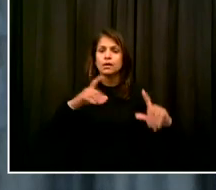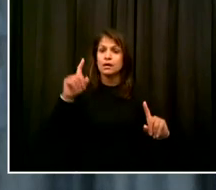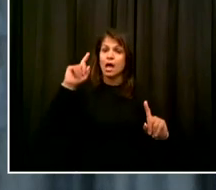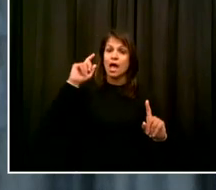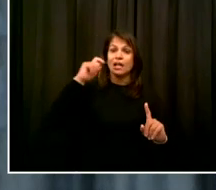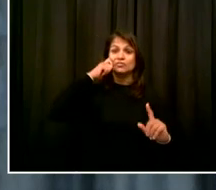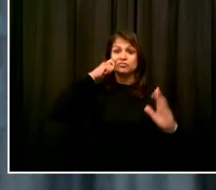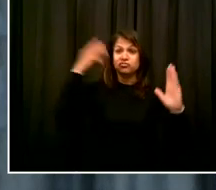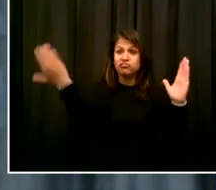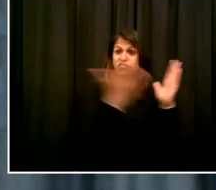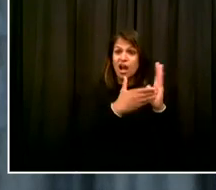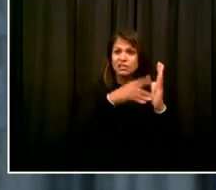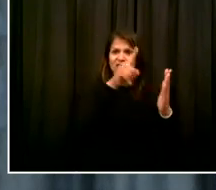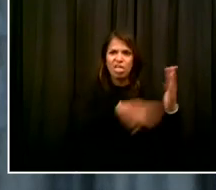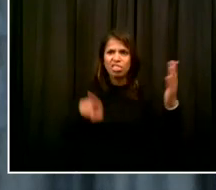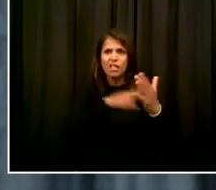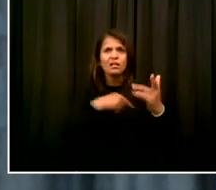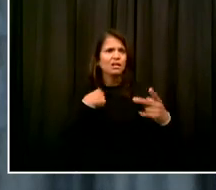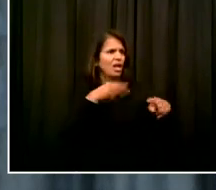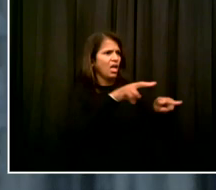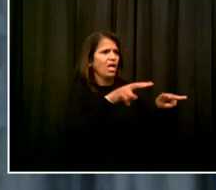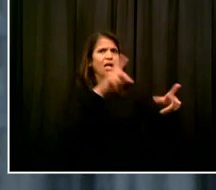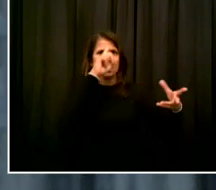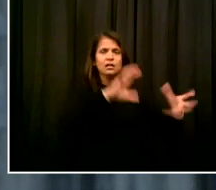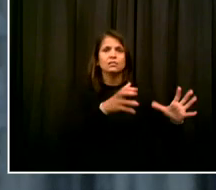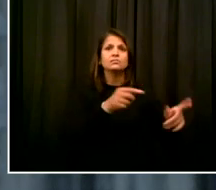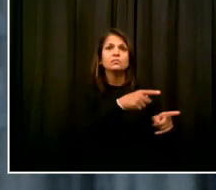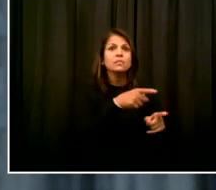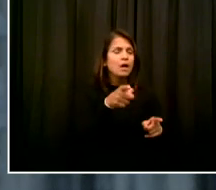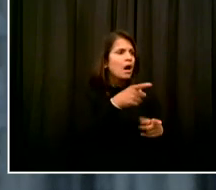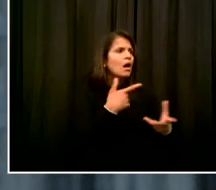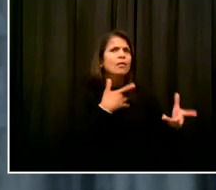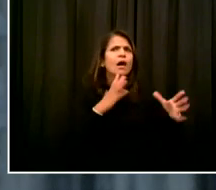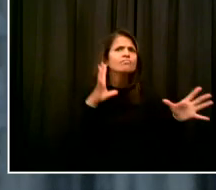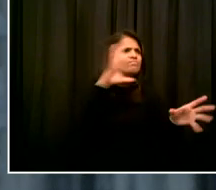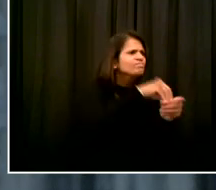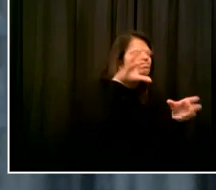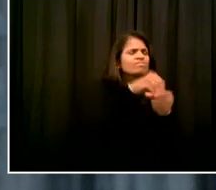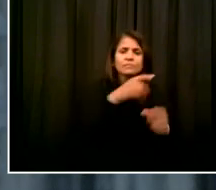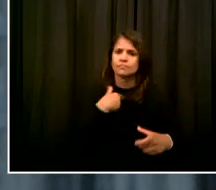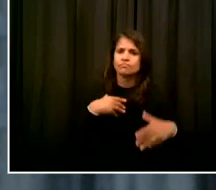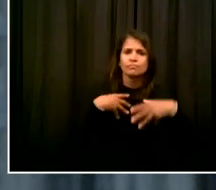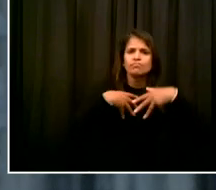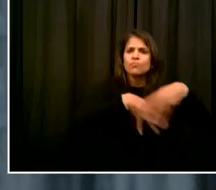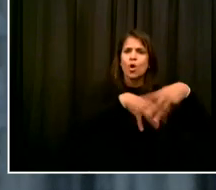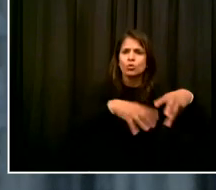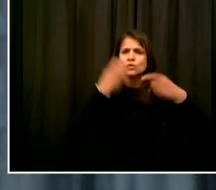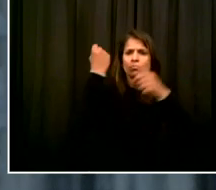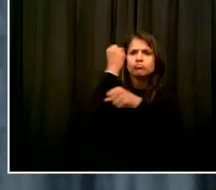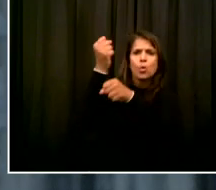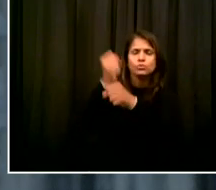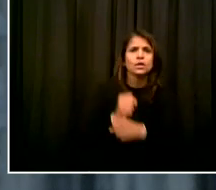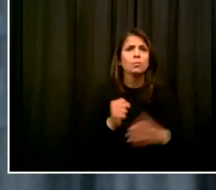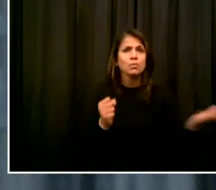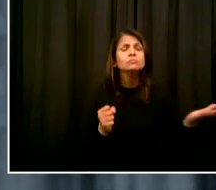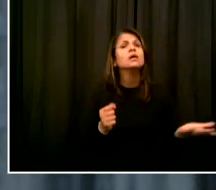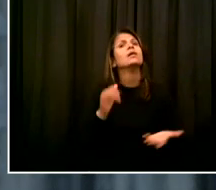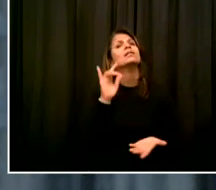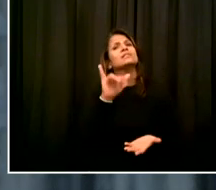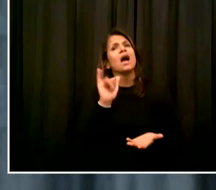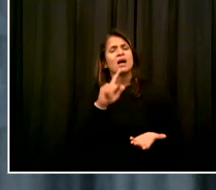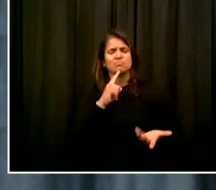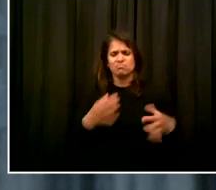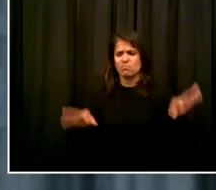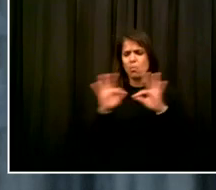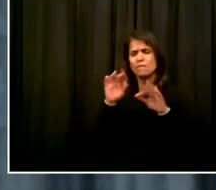challenging our country to be better. And sadly, many of our young people are in pain, grieving the loss of parents and loved ones